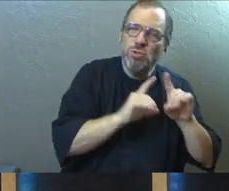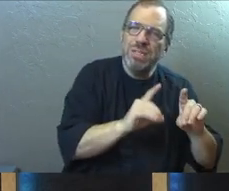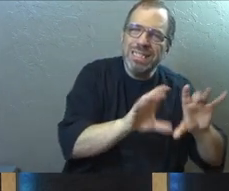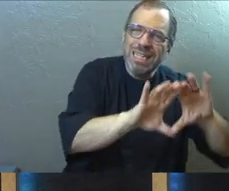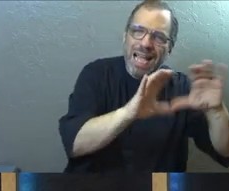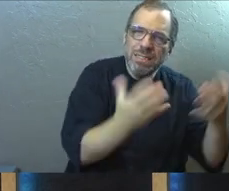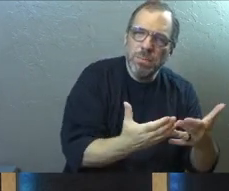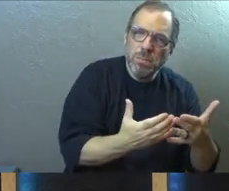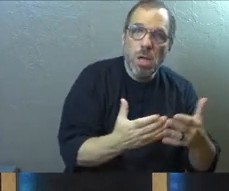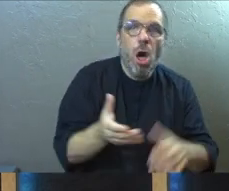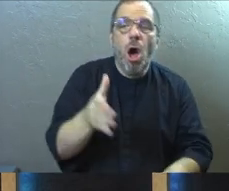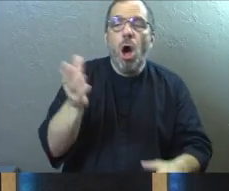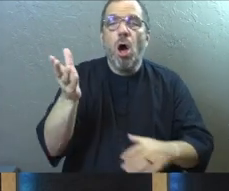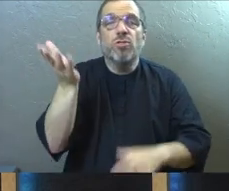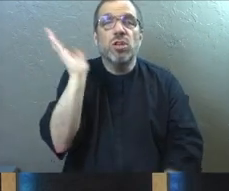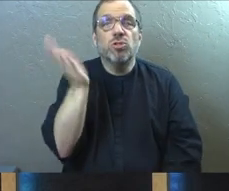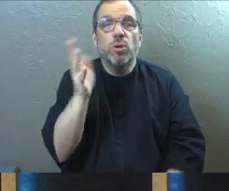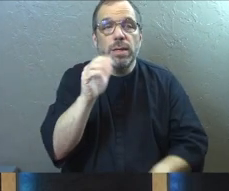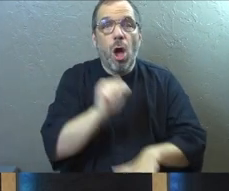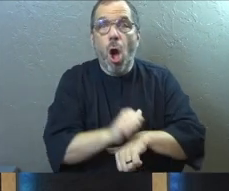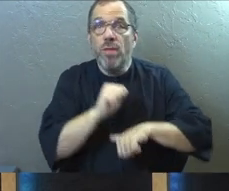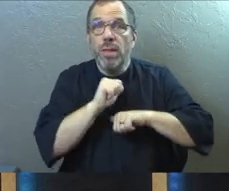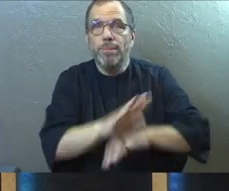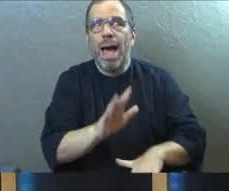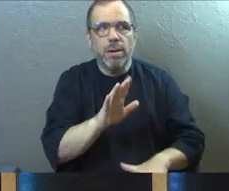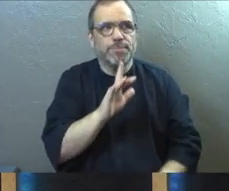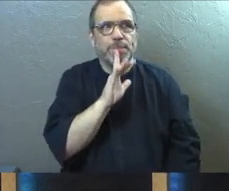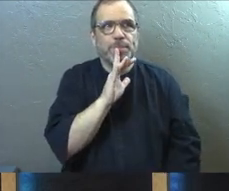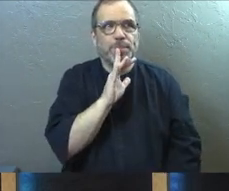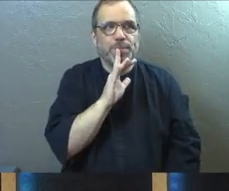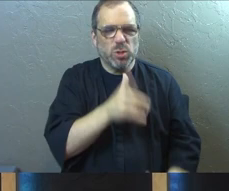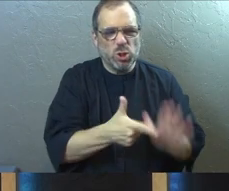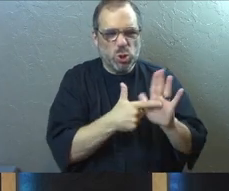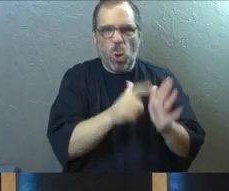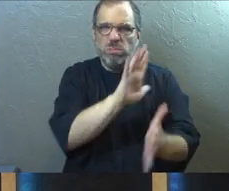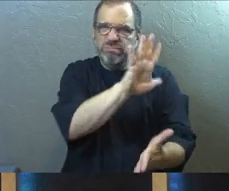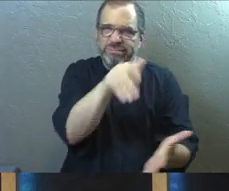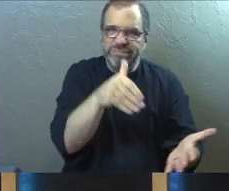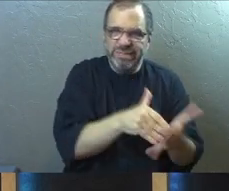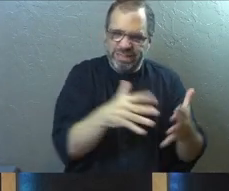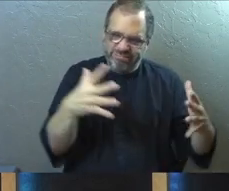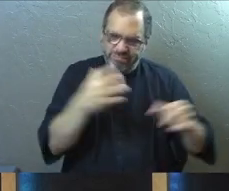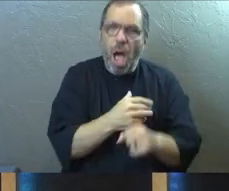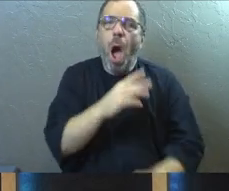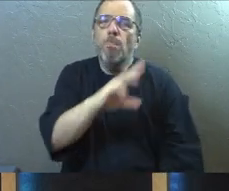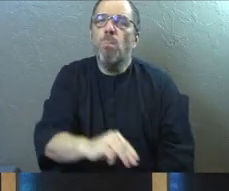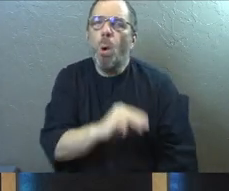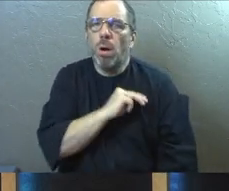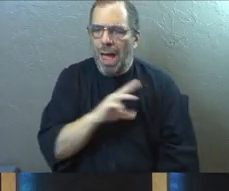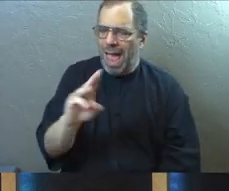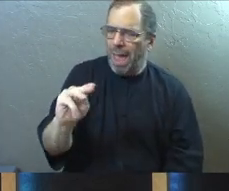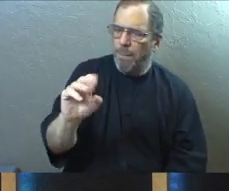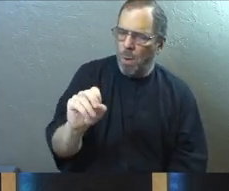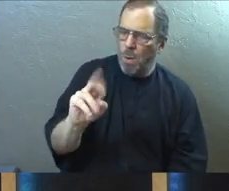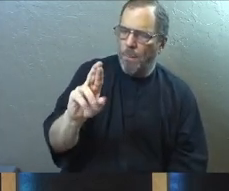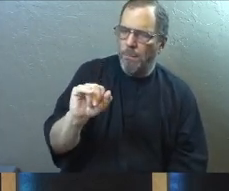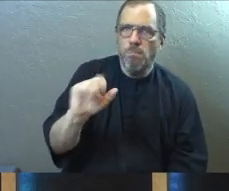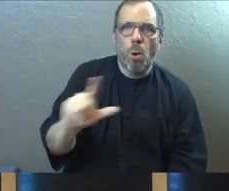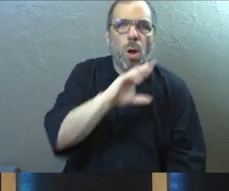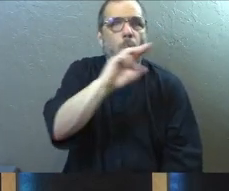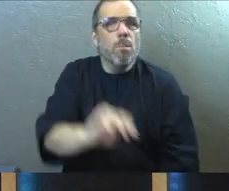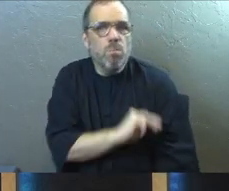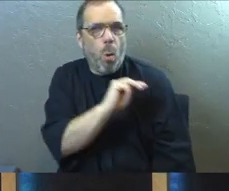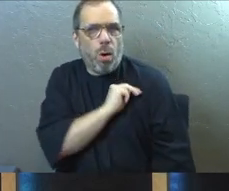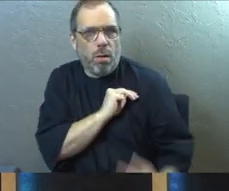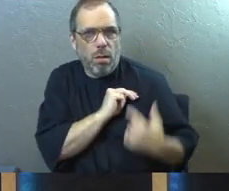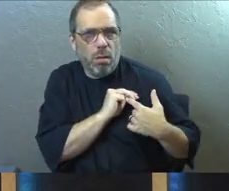The Sermon on the Mount reflects the central summarized moral teaching of Jesus to his people.